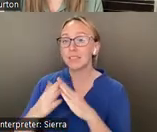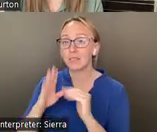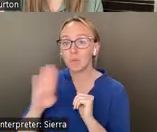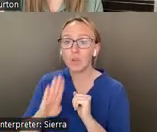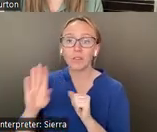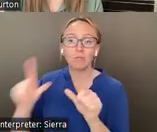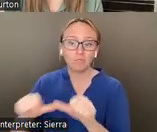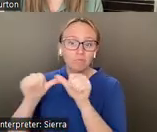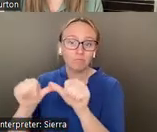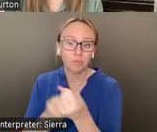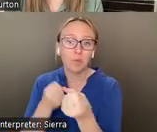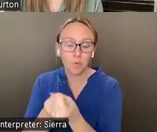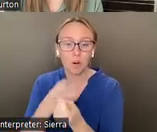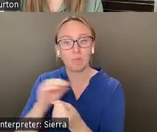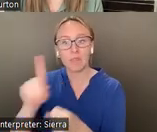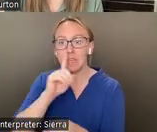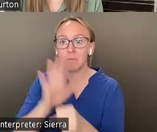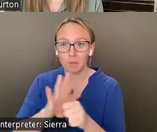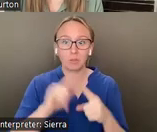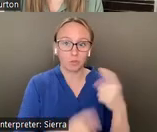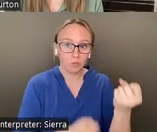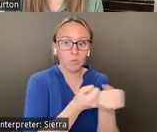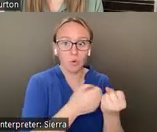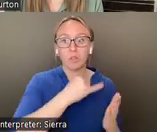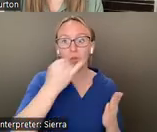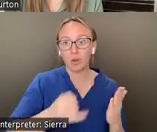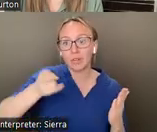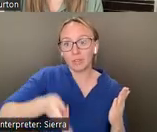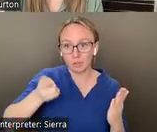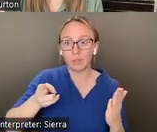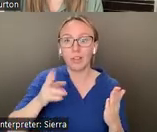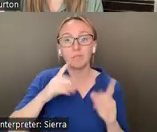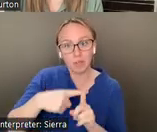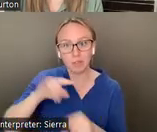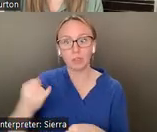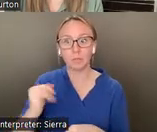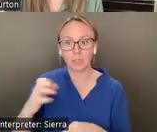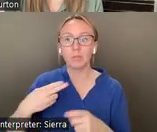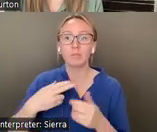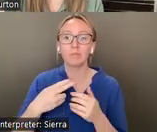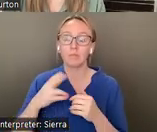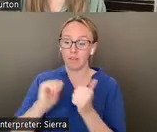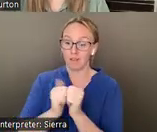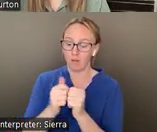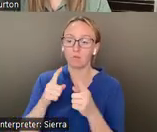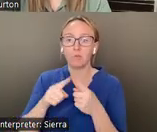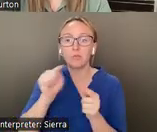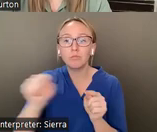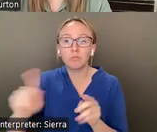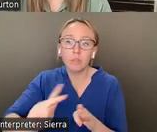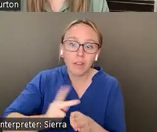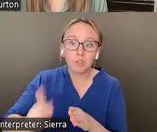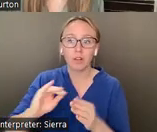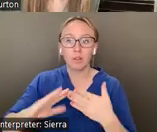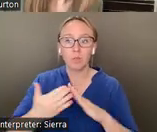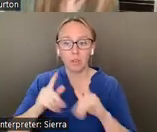commitment to the work at the Department of Arts and History in the James Castle House to uplift creative professionals in the community at large. So turning